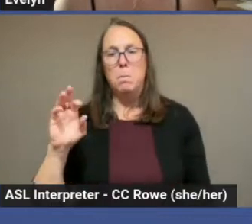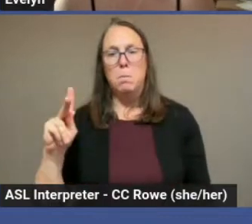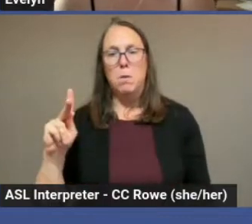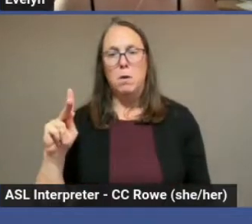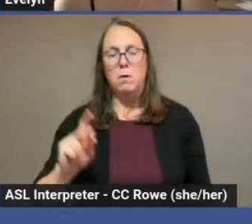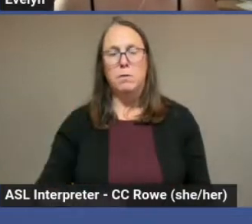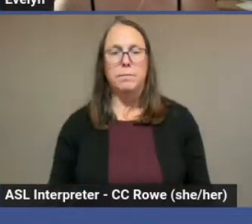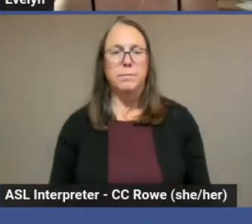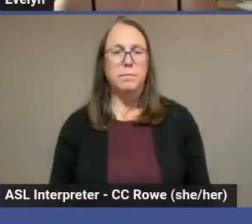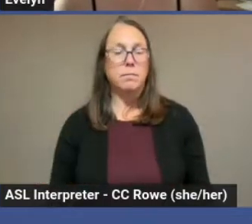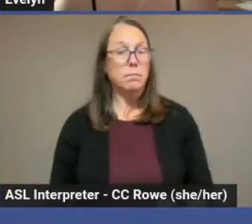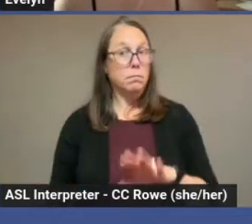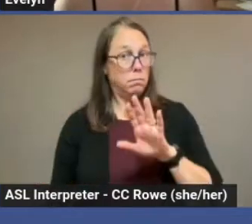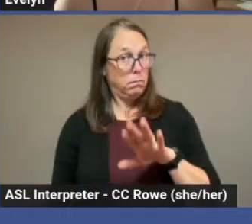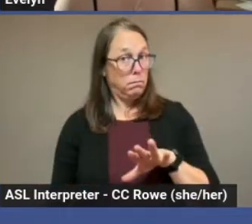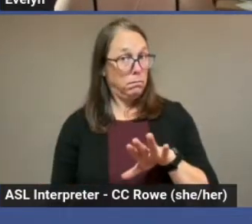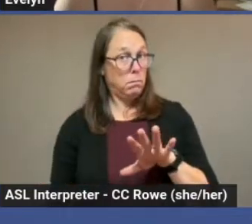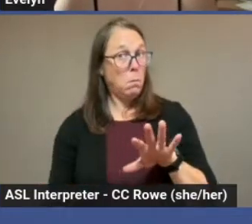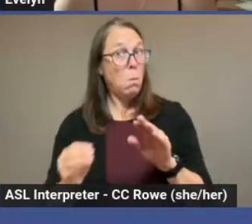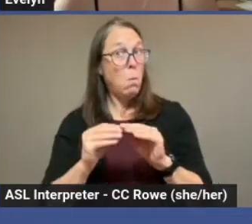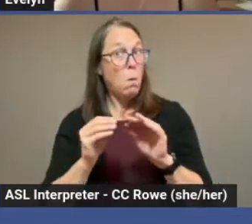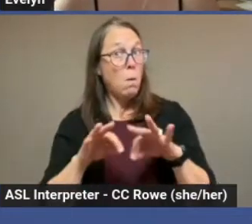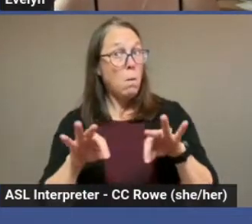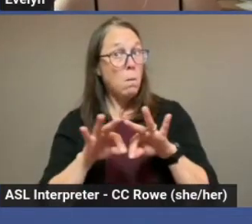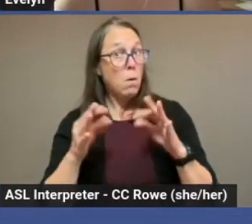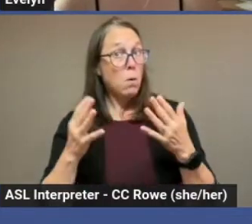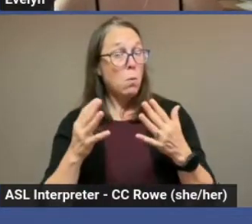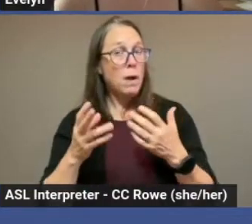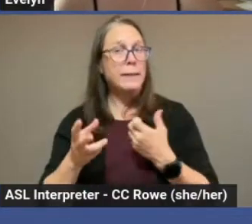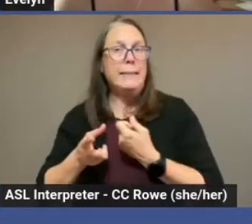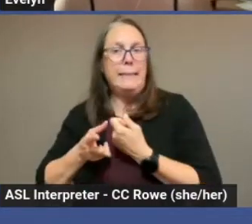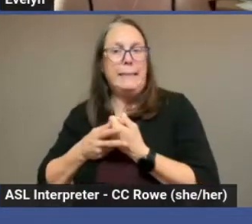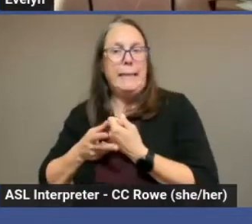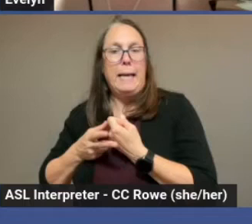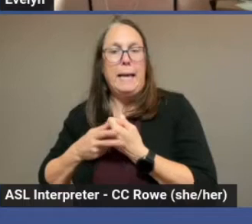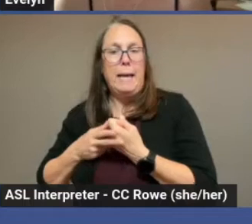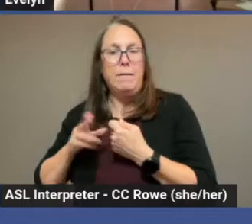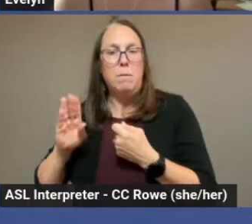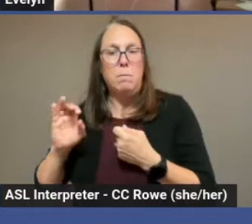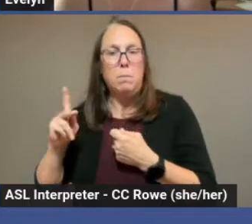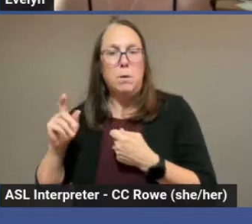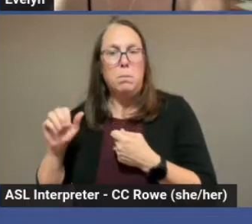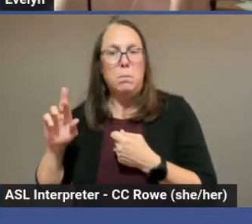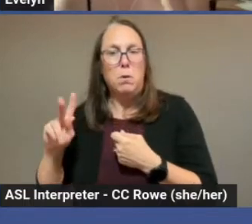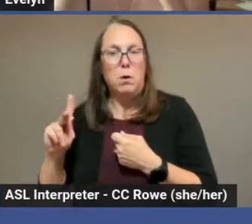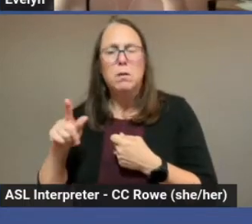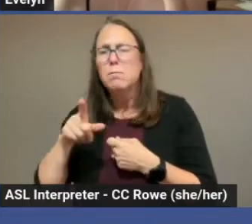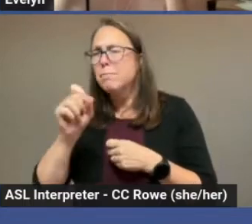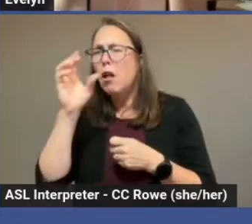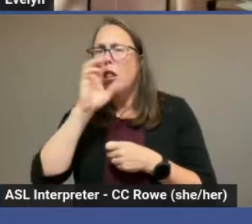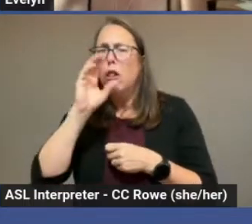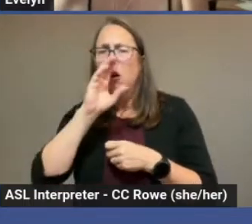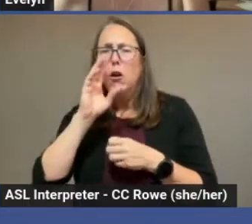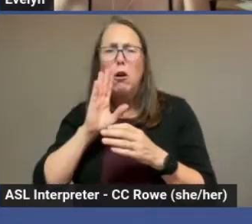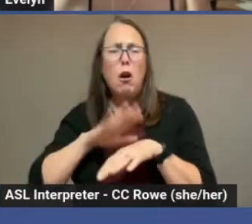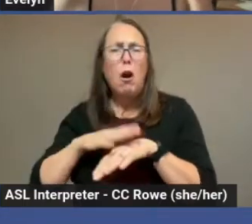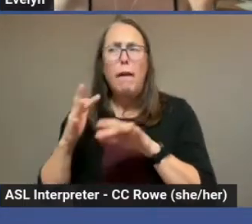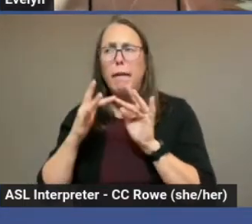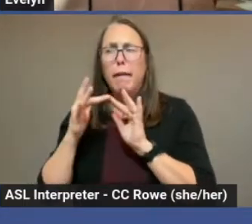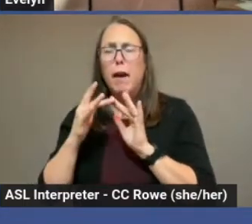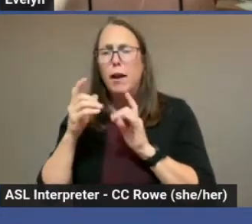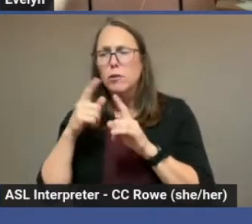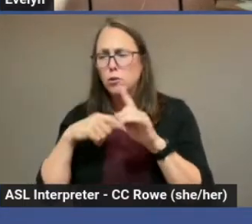More importantly, even than that, is back up your bookmarks. You can Google how to do this. And